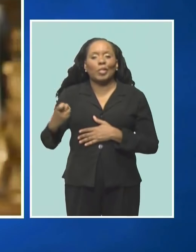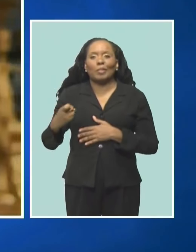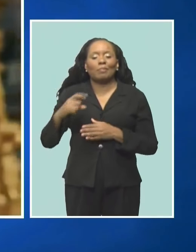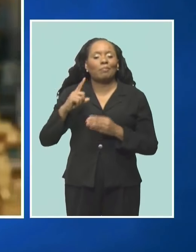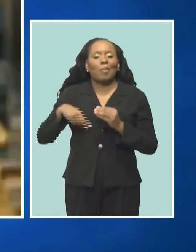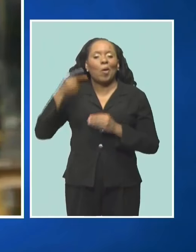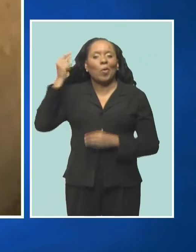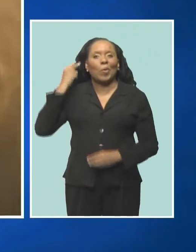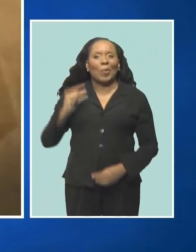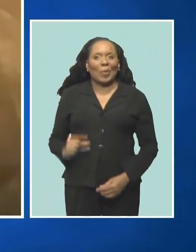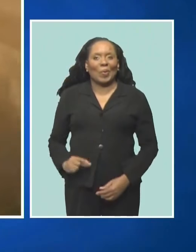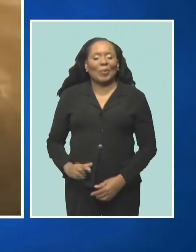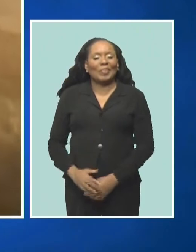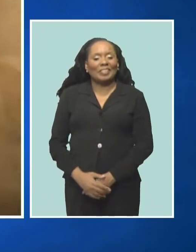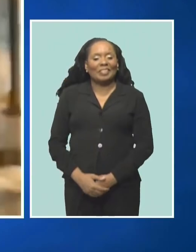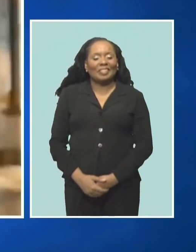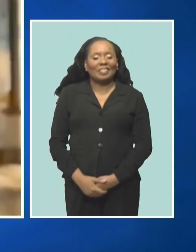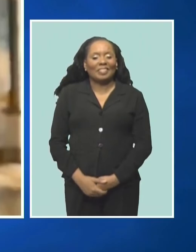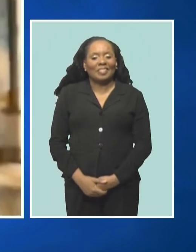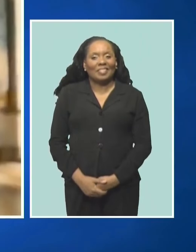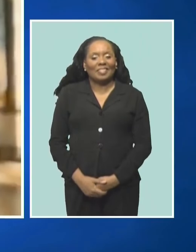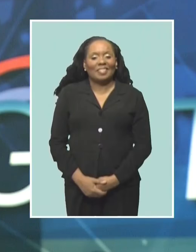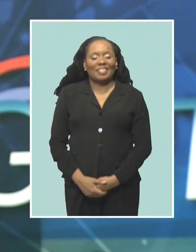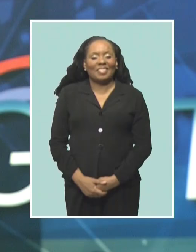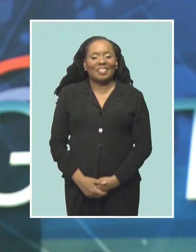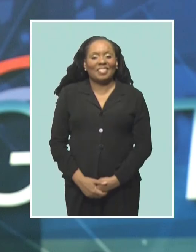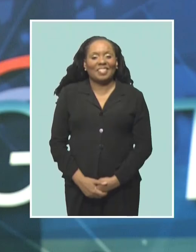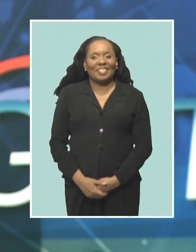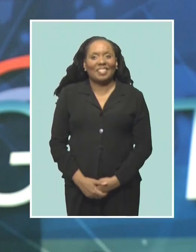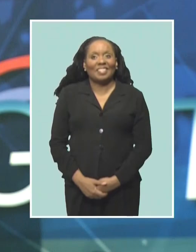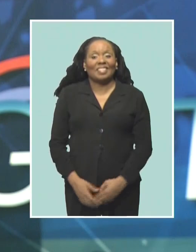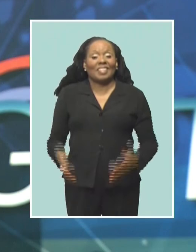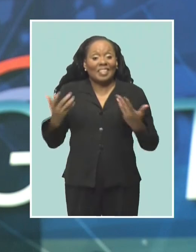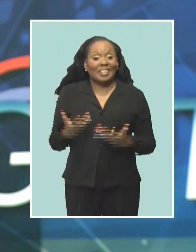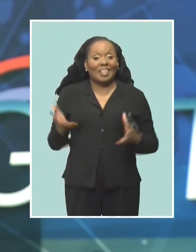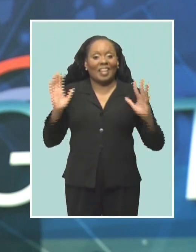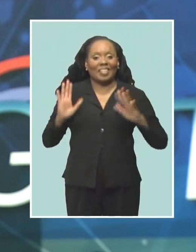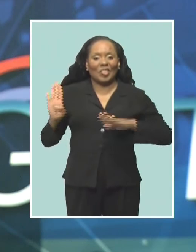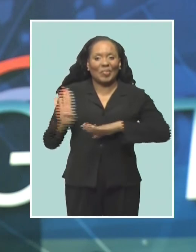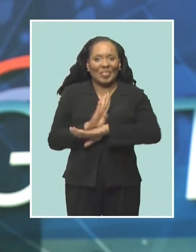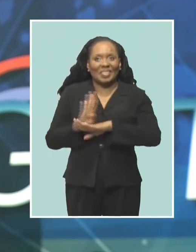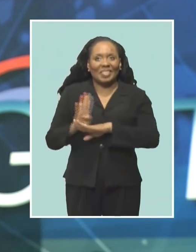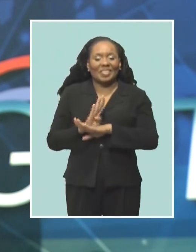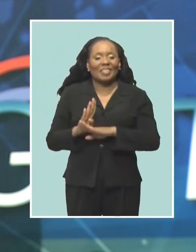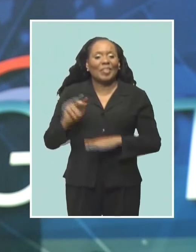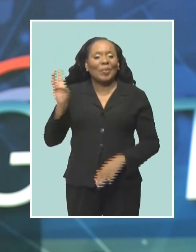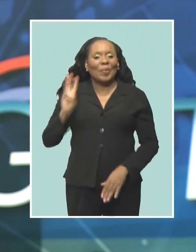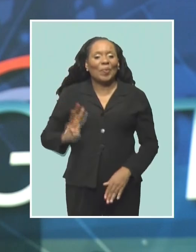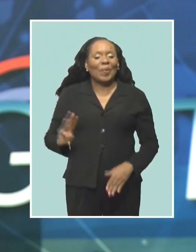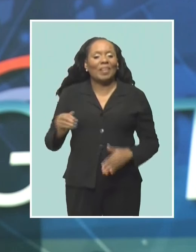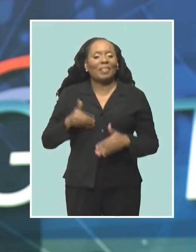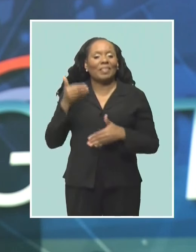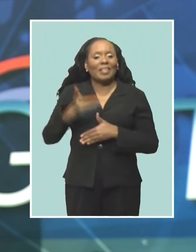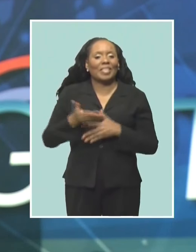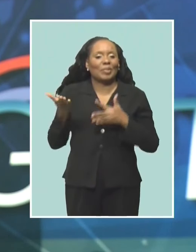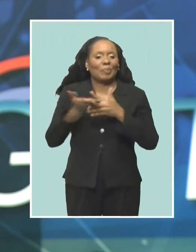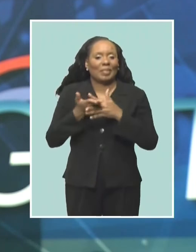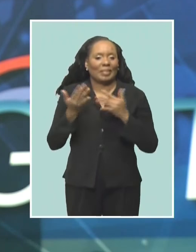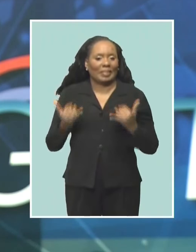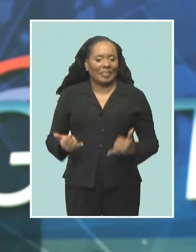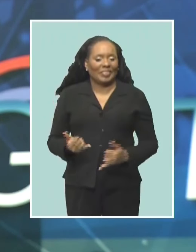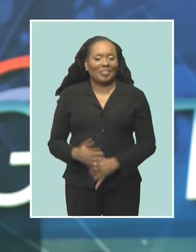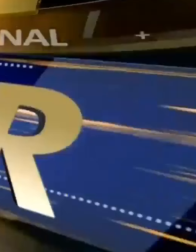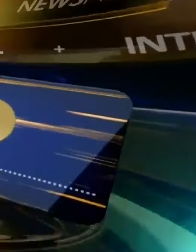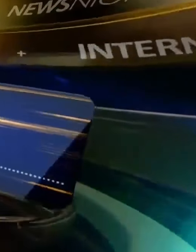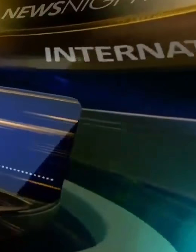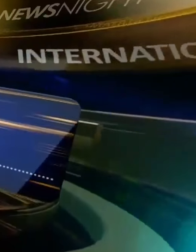of a new dream in gold. Well, that's it for tonight's business. We'll take a break and be back with the weather.